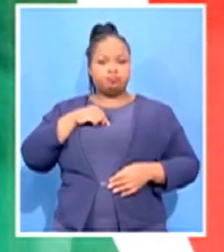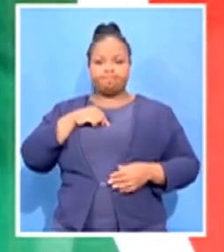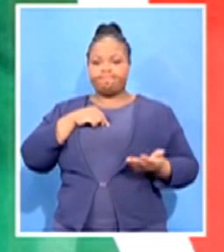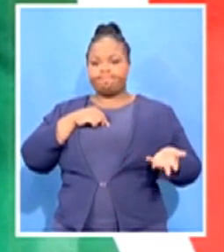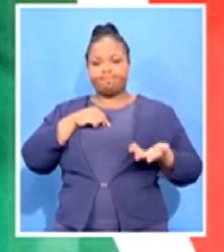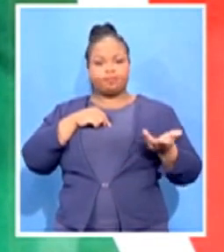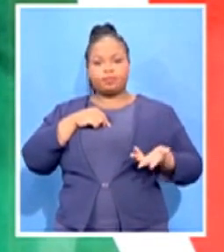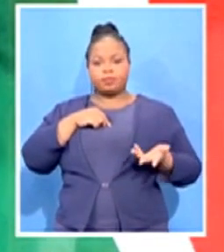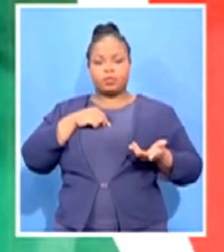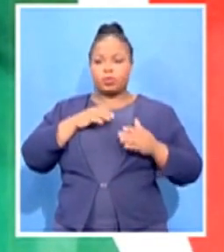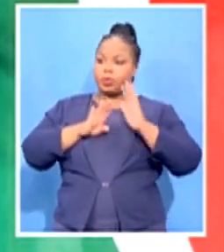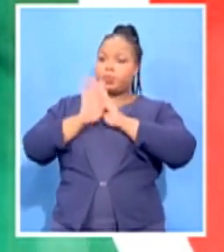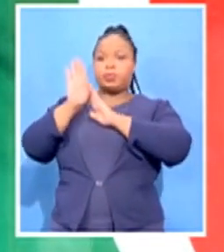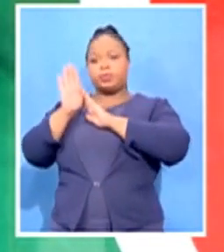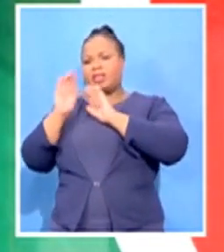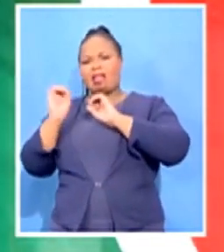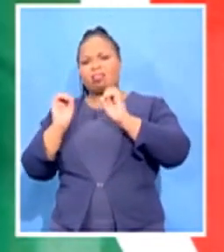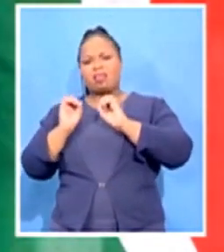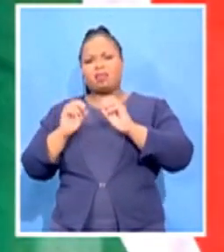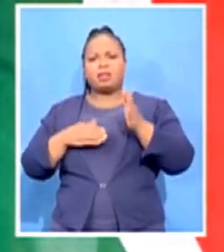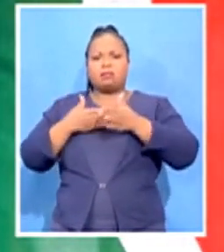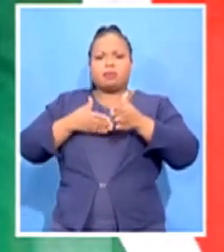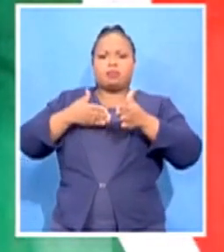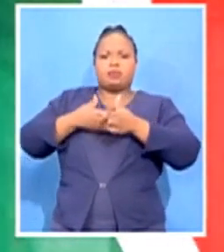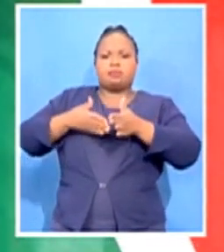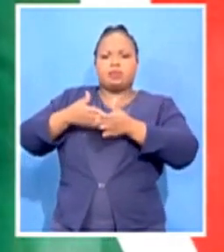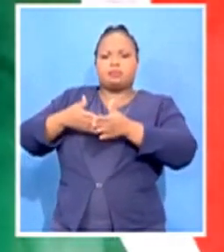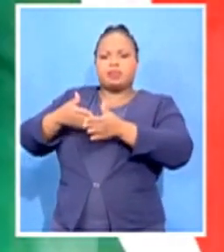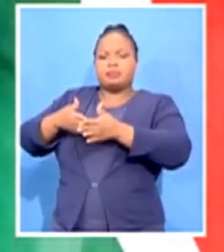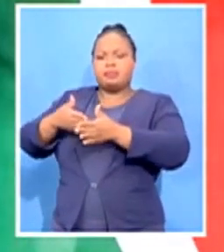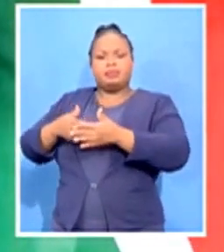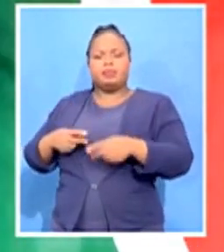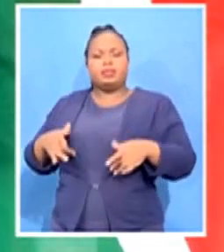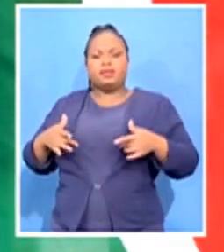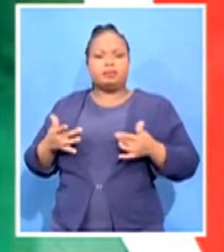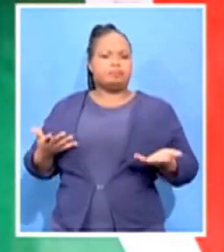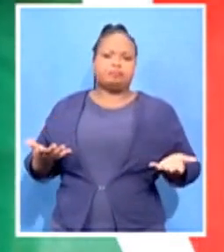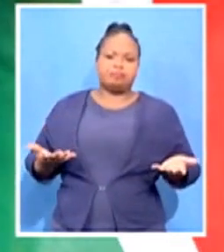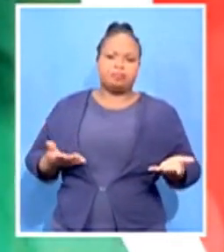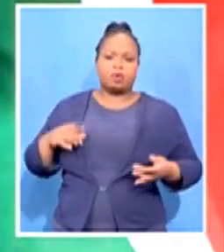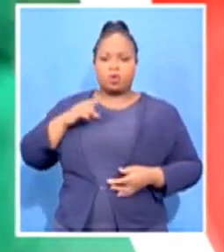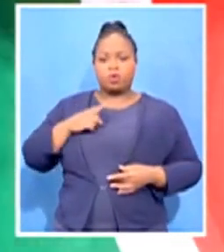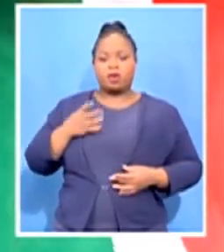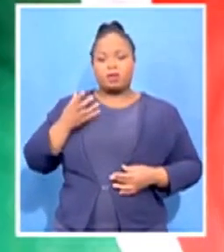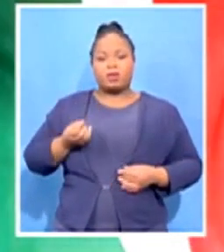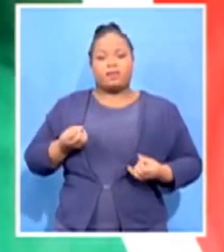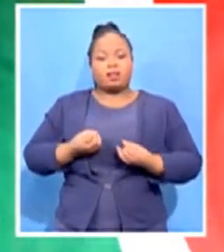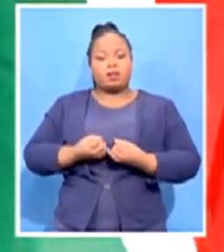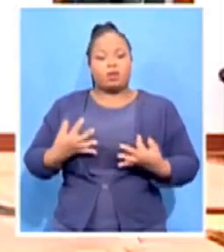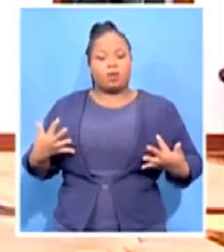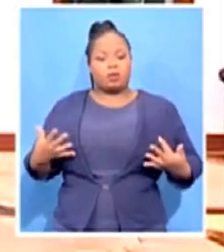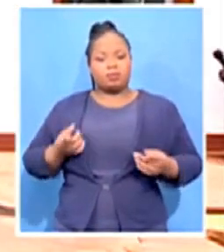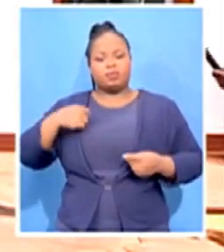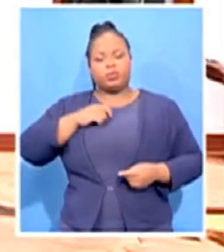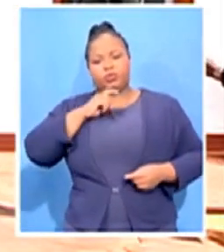very surviving when we have so much that we can use to serve our peoples